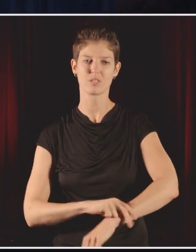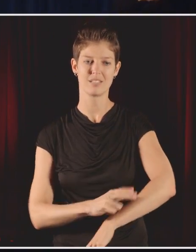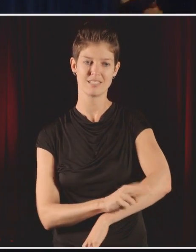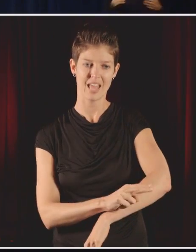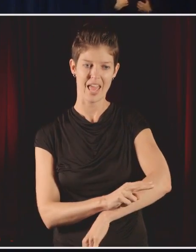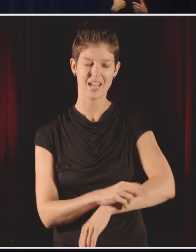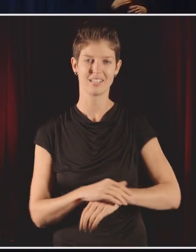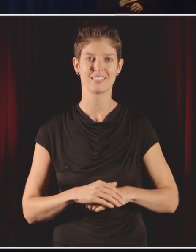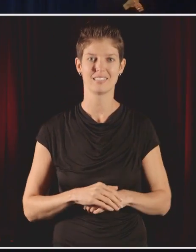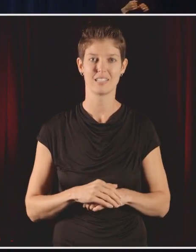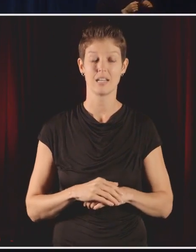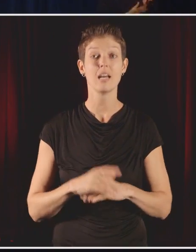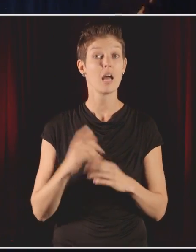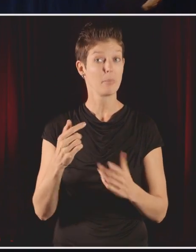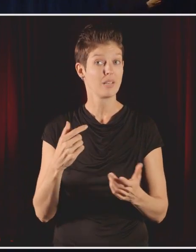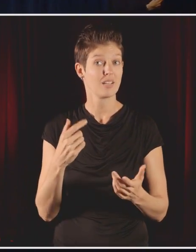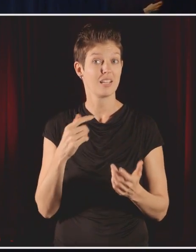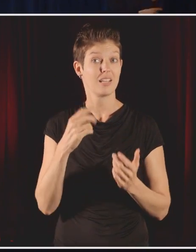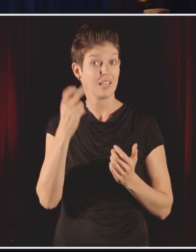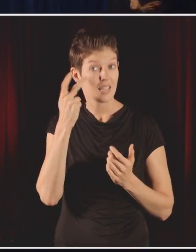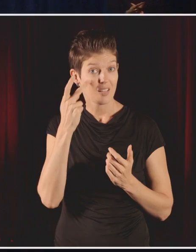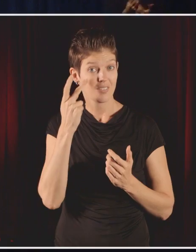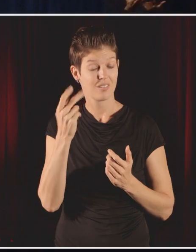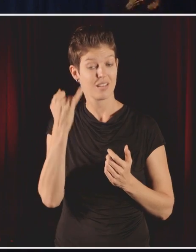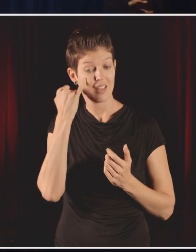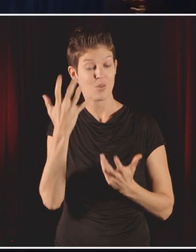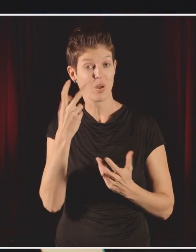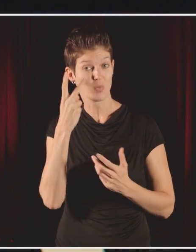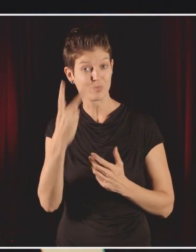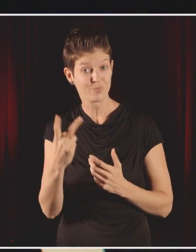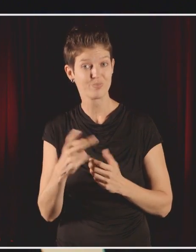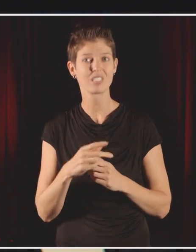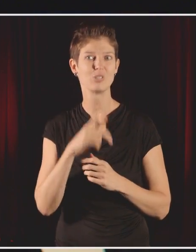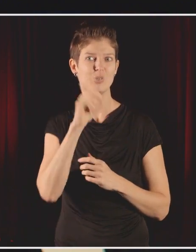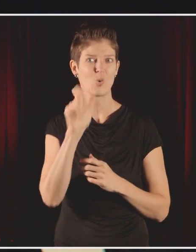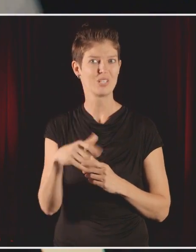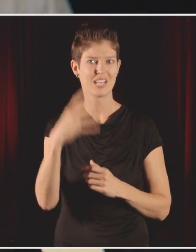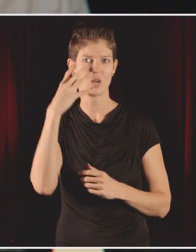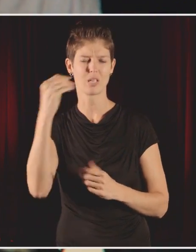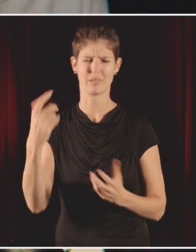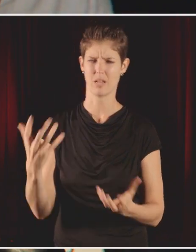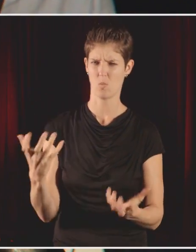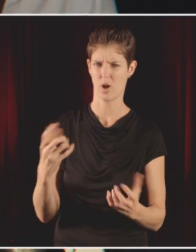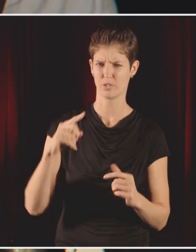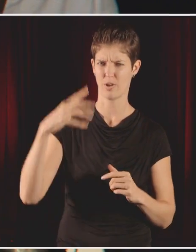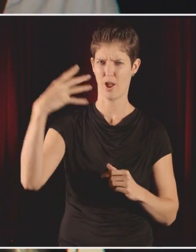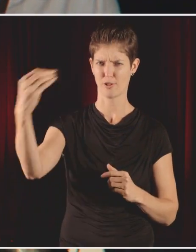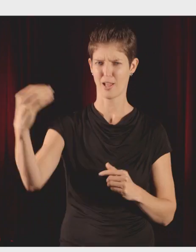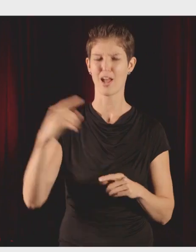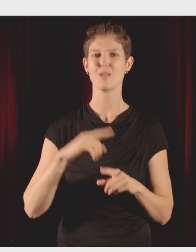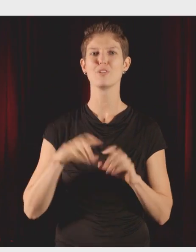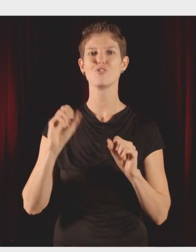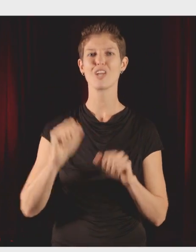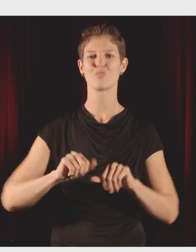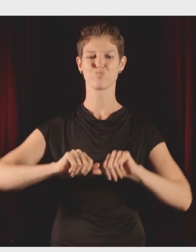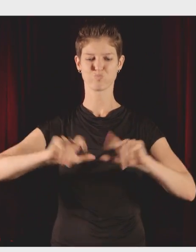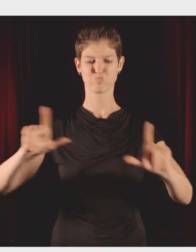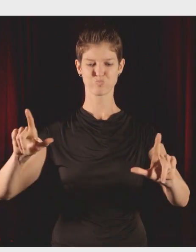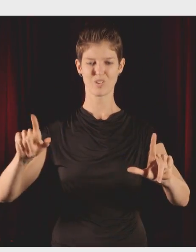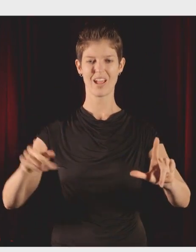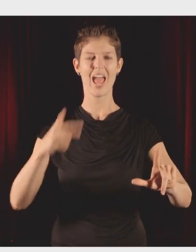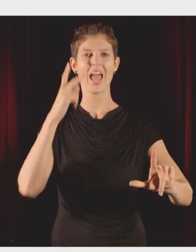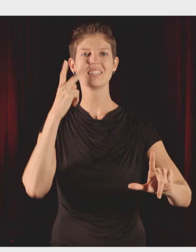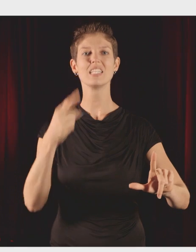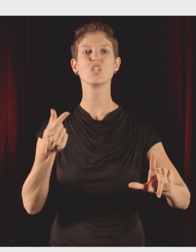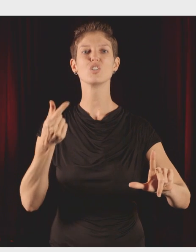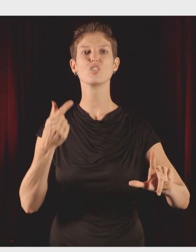marked, and if you want to contribute, you don't even have to go bird-watching anymore. I want you to go outside, of course, but you can sit at your computer and watch Green 99.